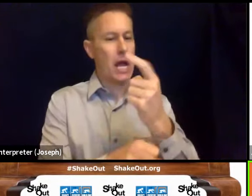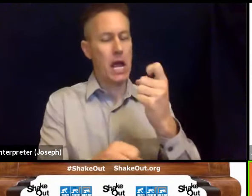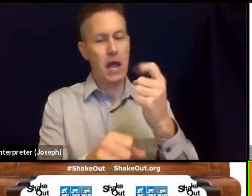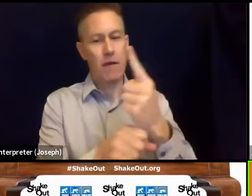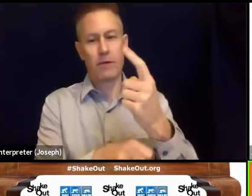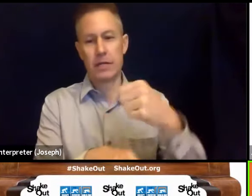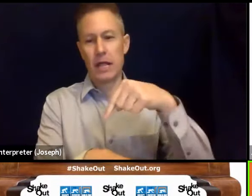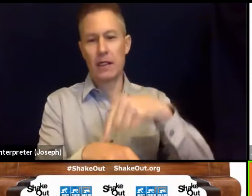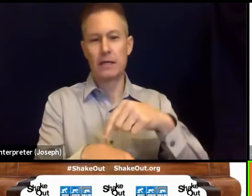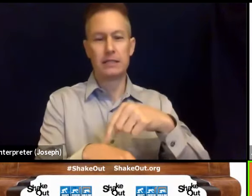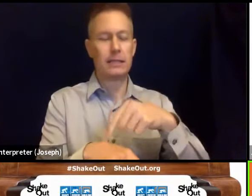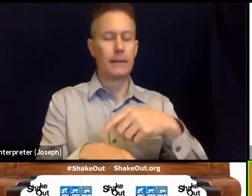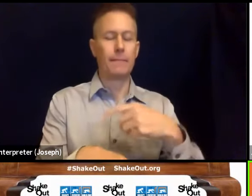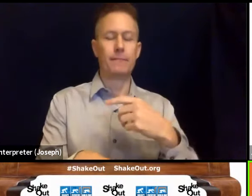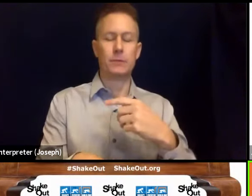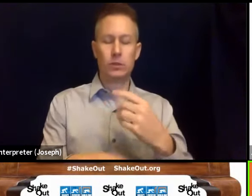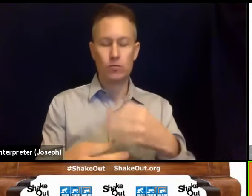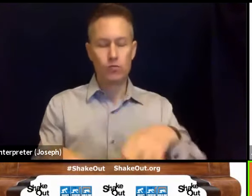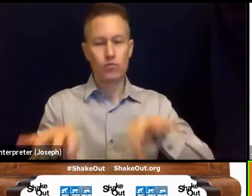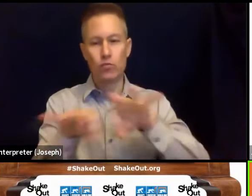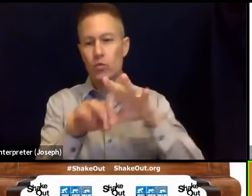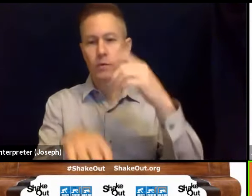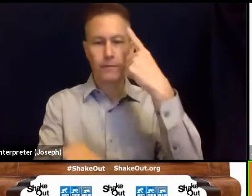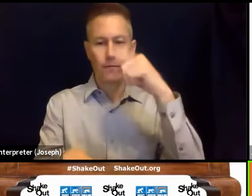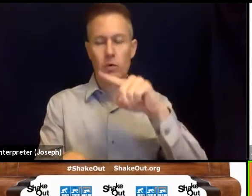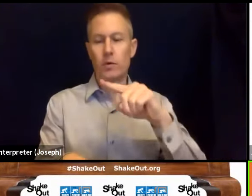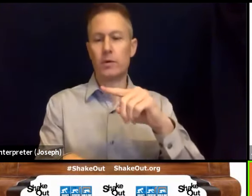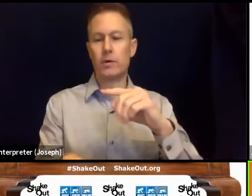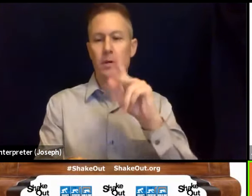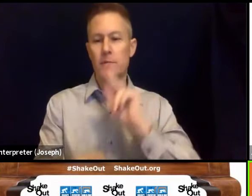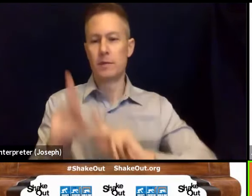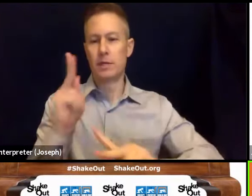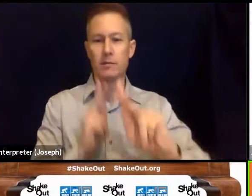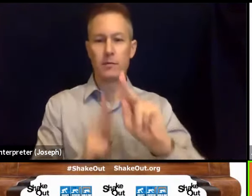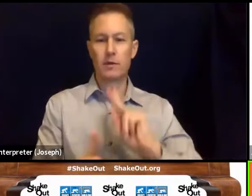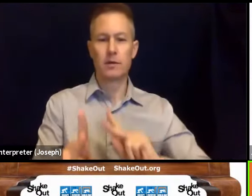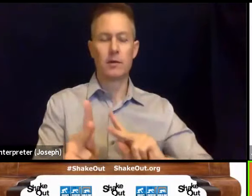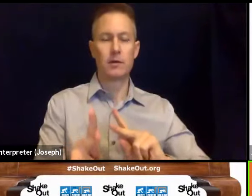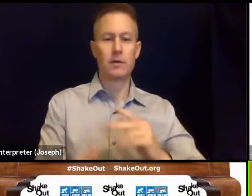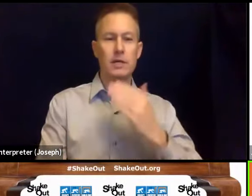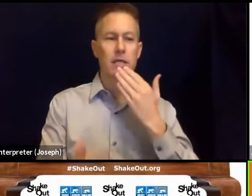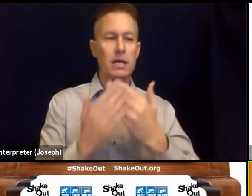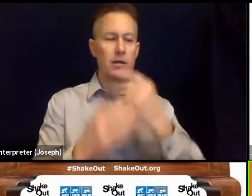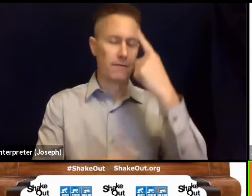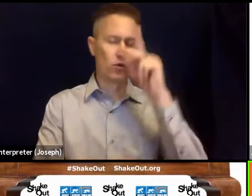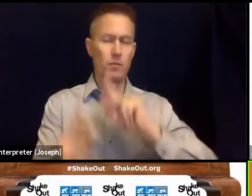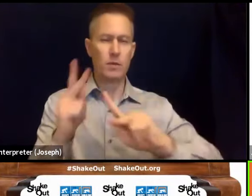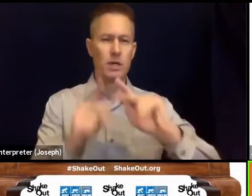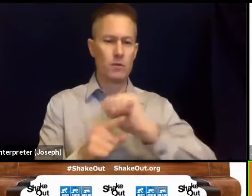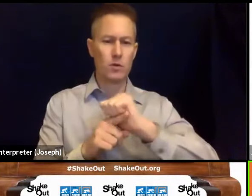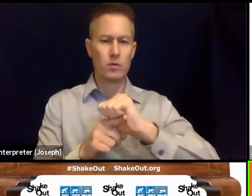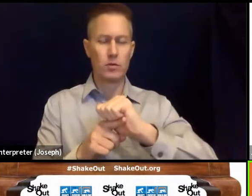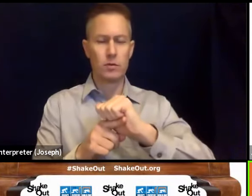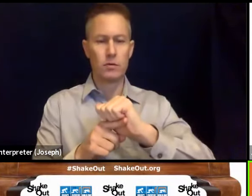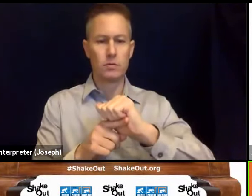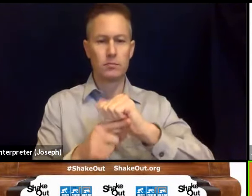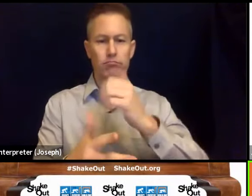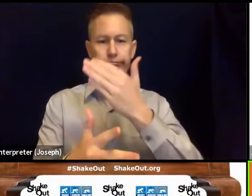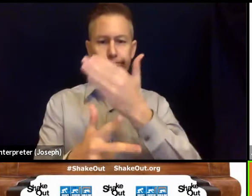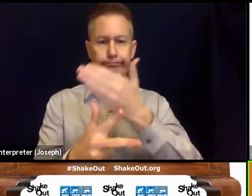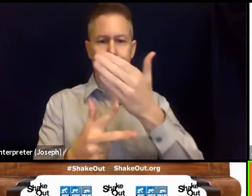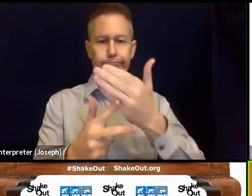time is virtual. And the commitment from people to practice the three steps to